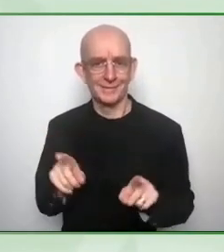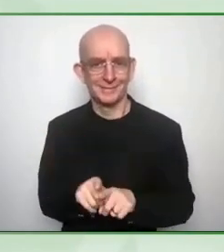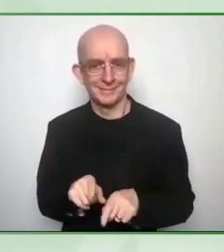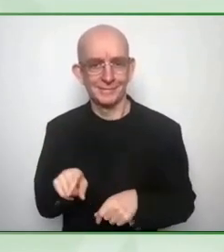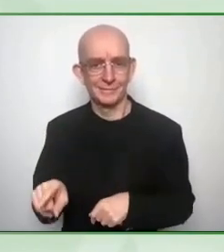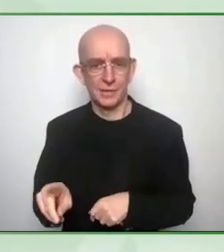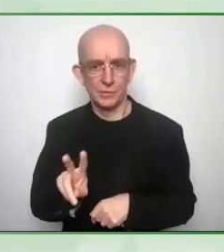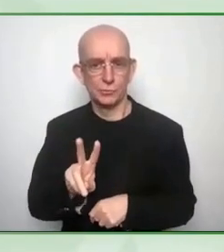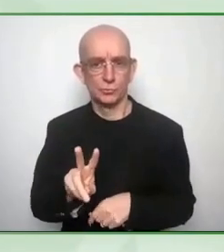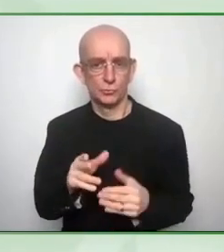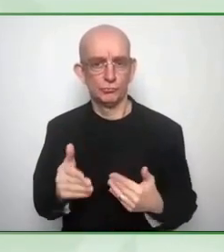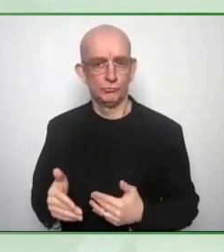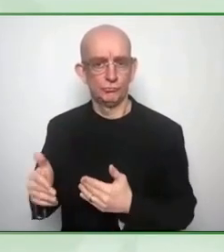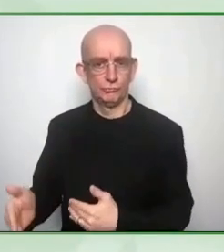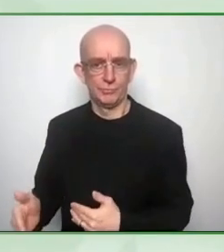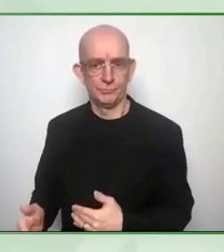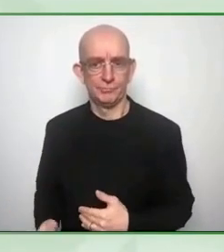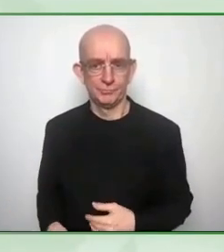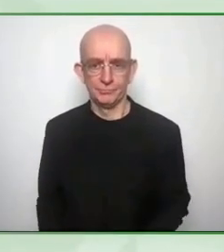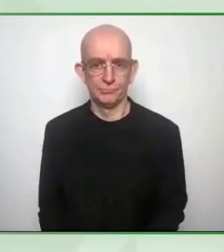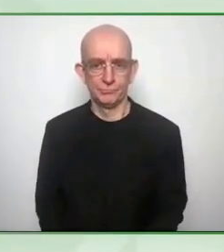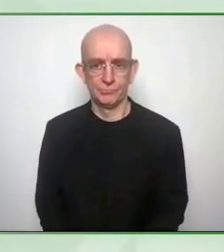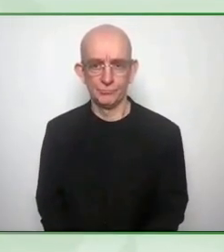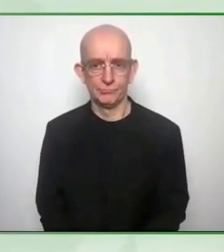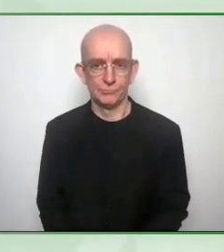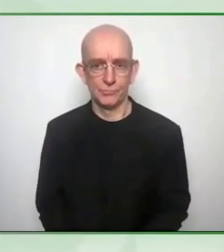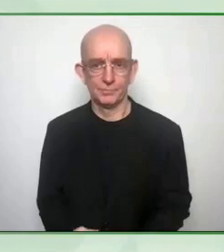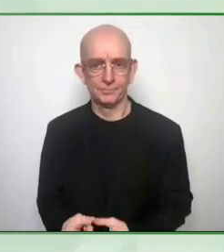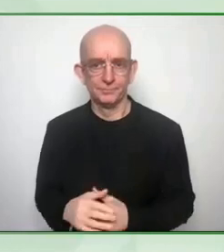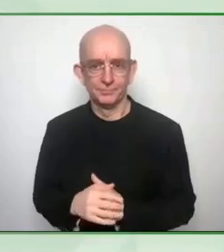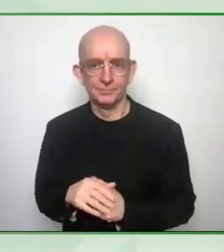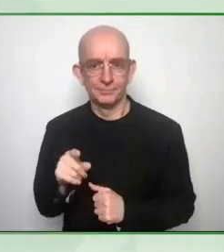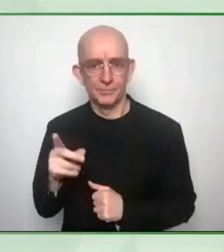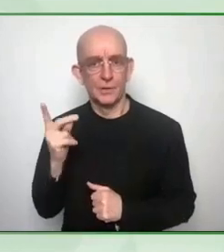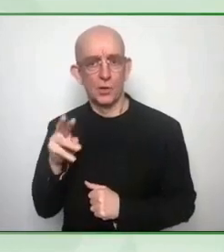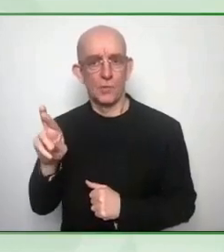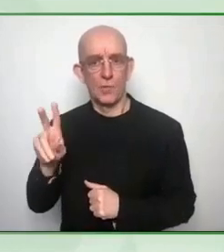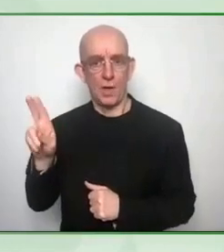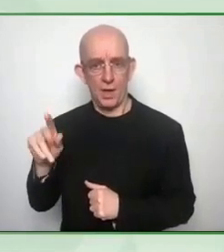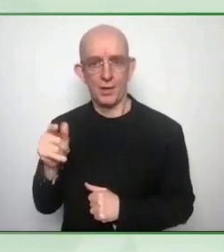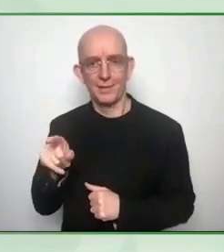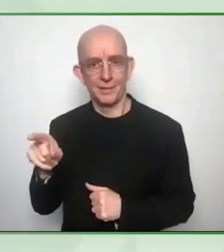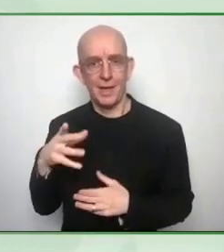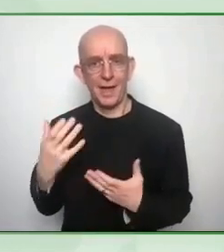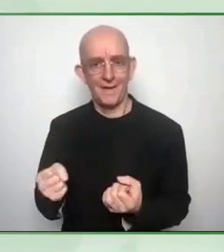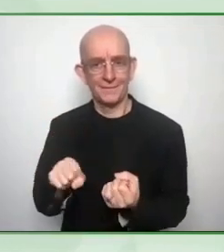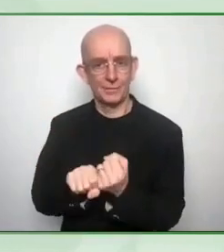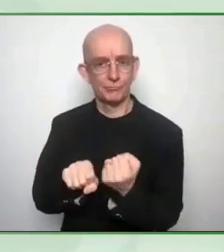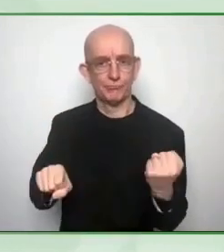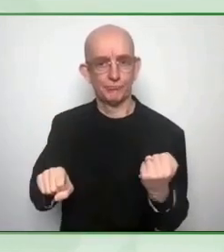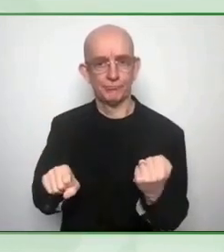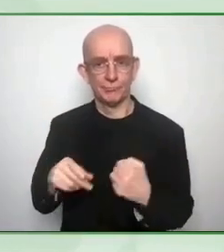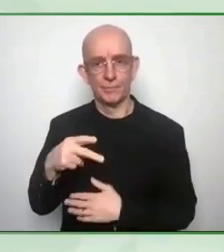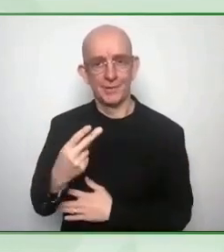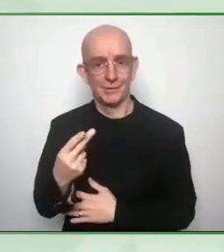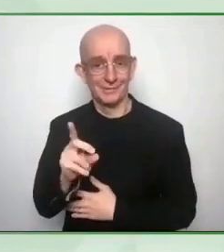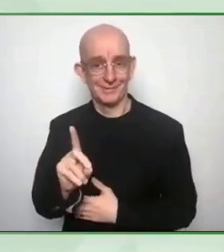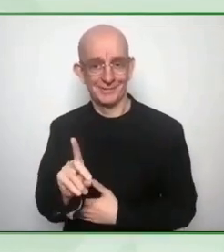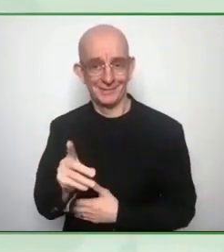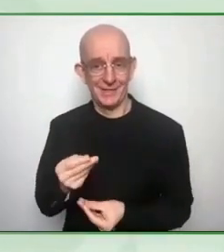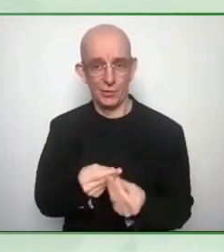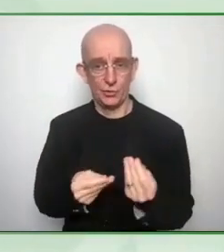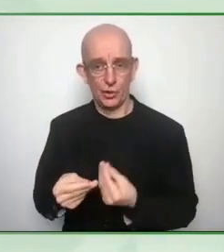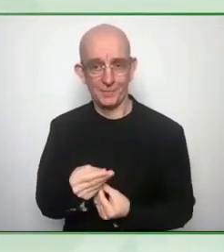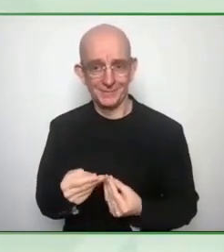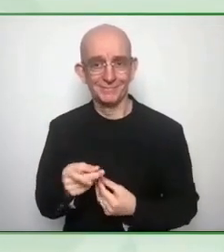oxford university so welcome mr kumar but before you we go into discussion with you i'm handing over to to miss mira